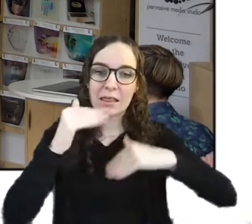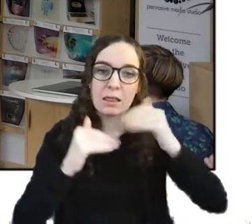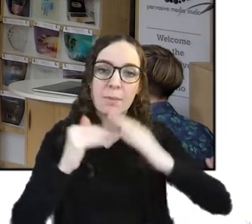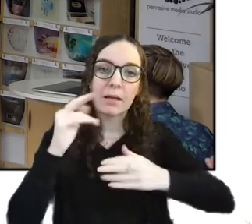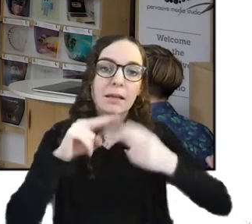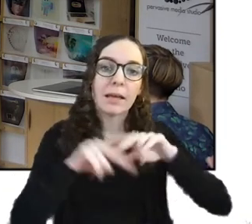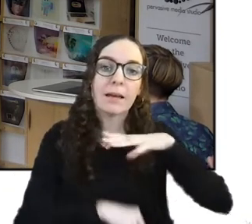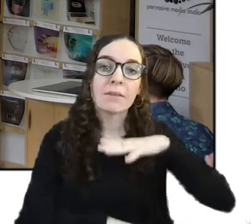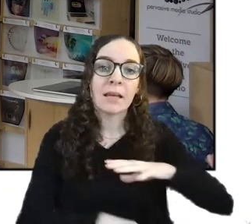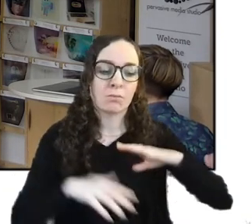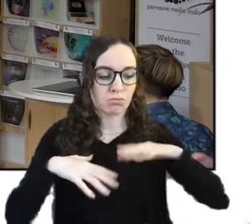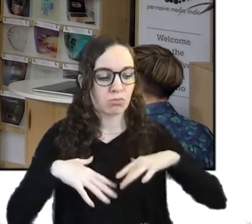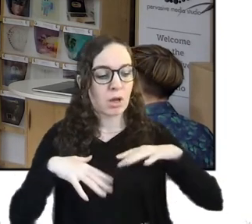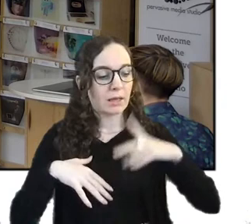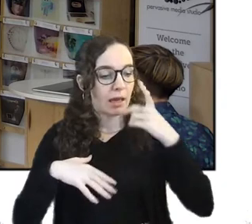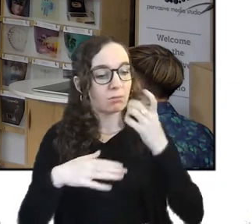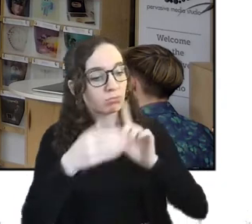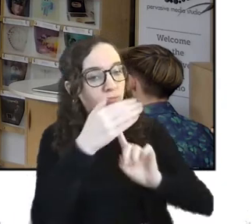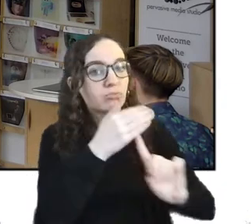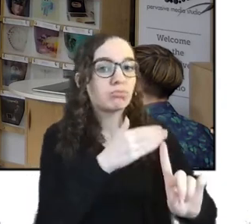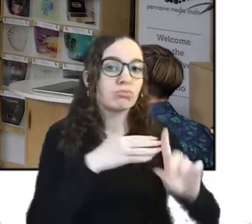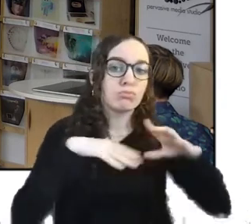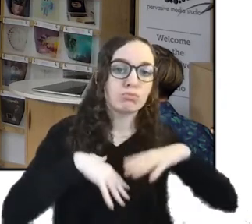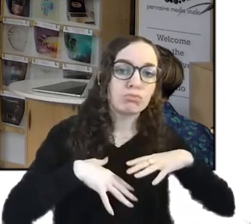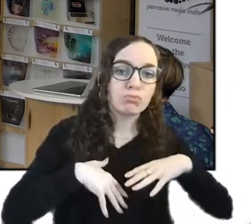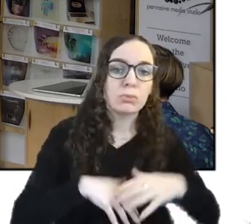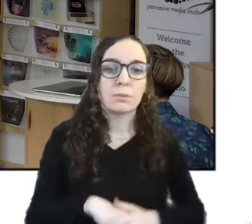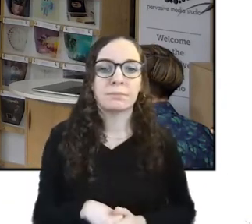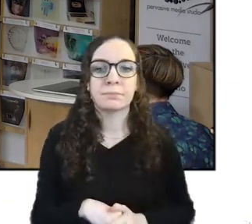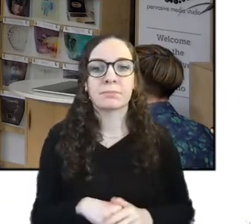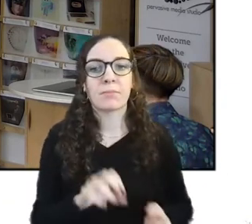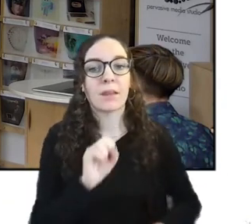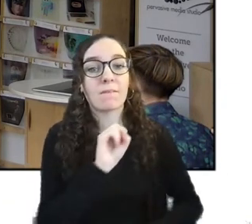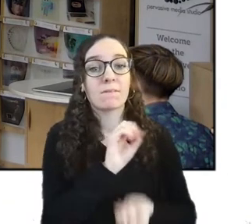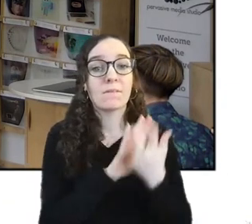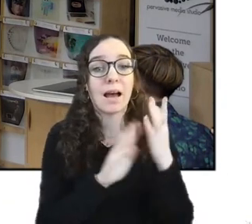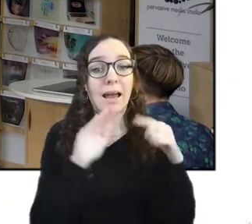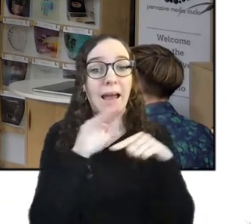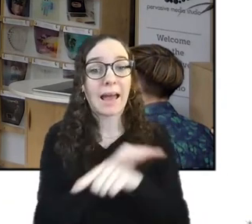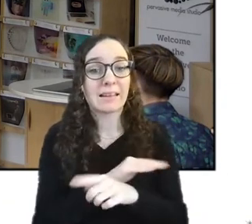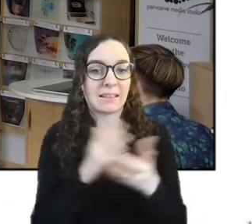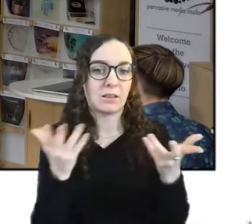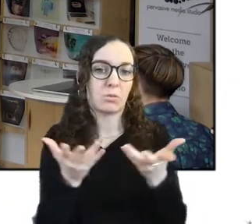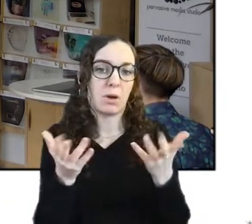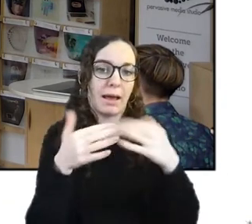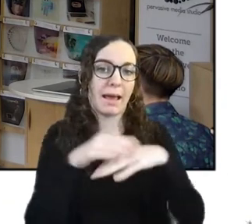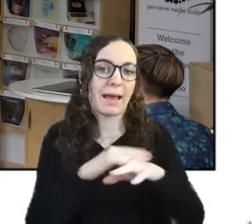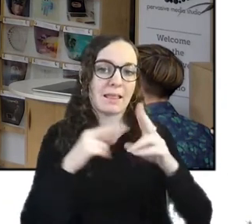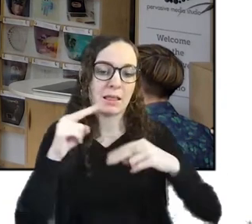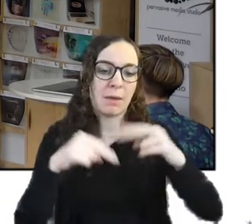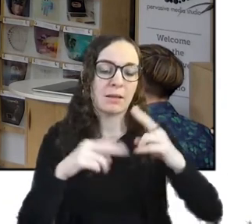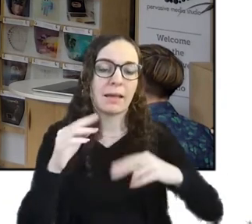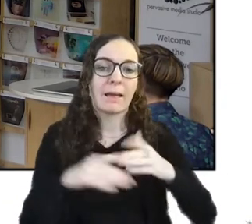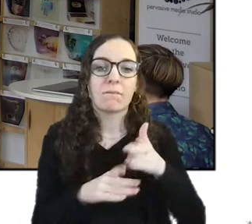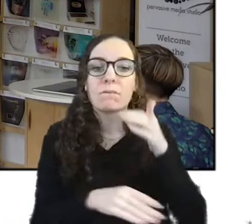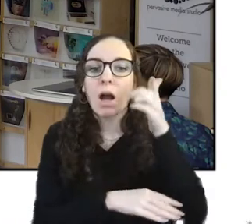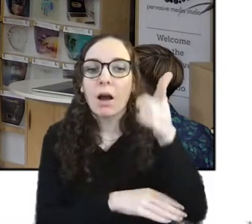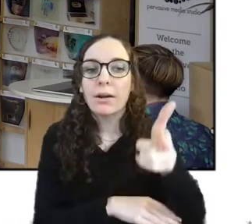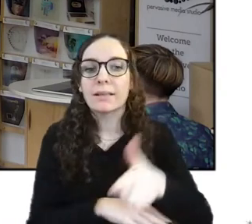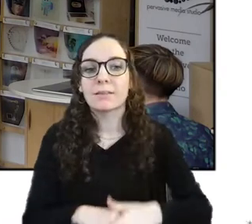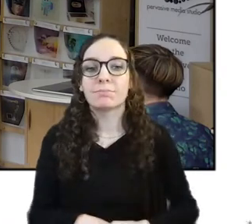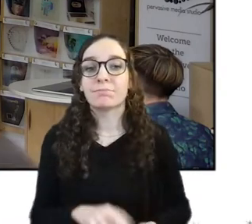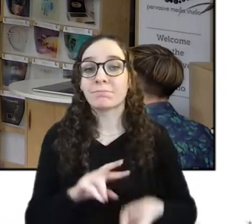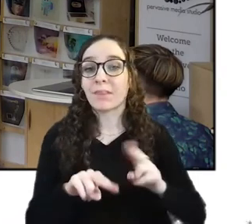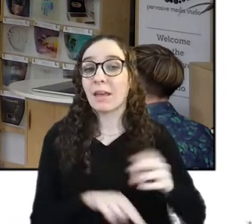at any point just pop in there. Fire exits are at either end of the studio on the far end, so if you hear a fire alarm we will direct